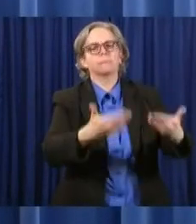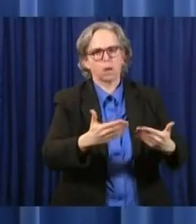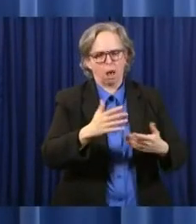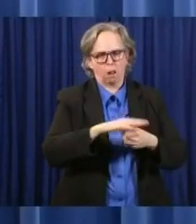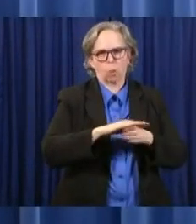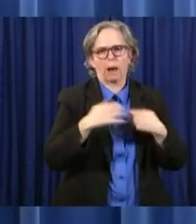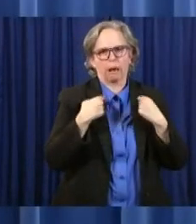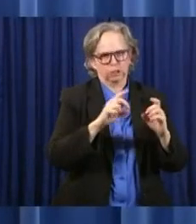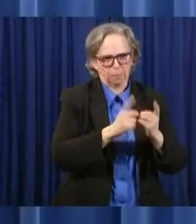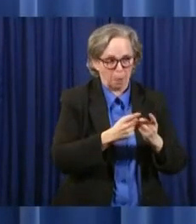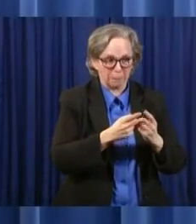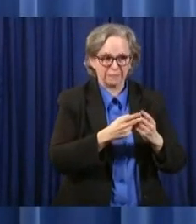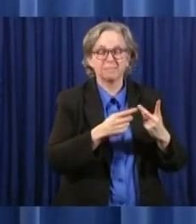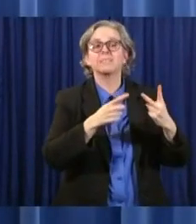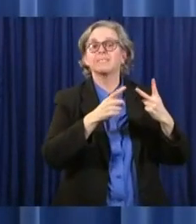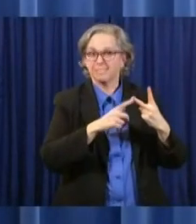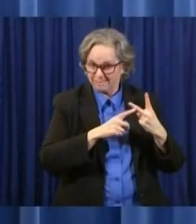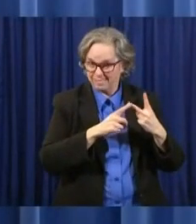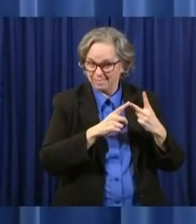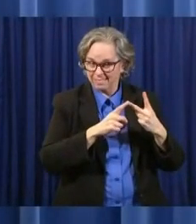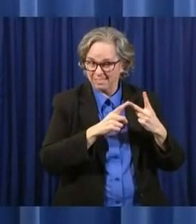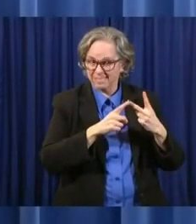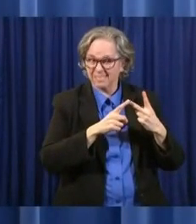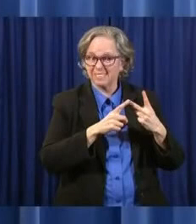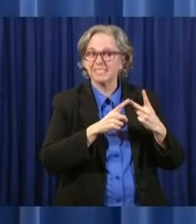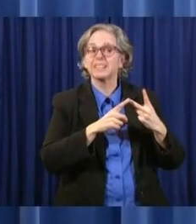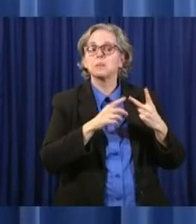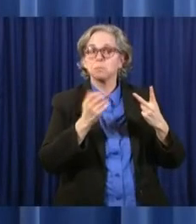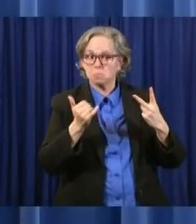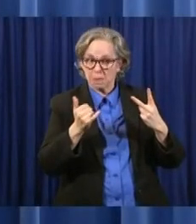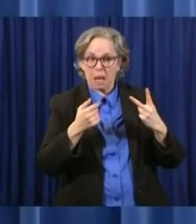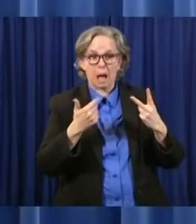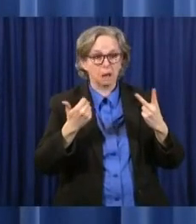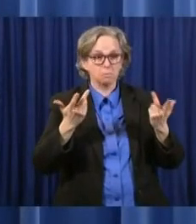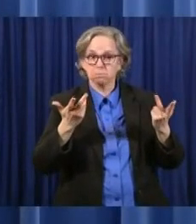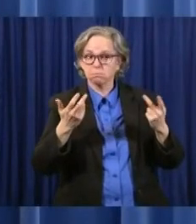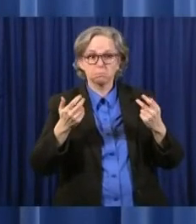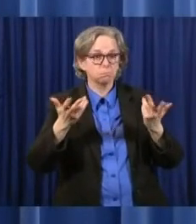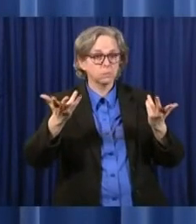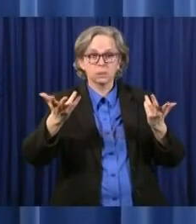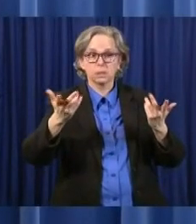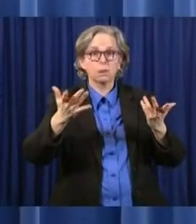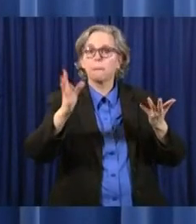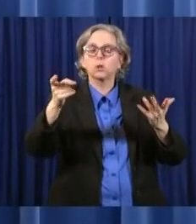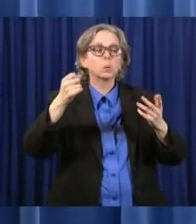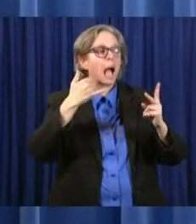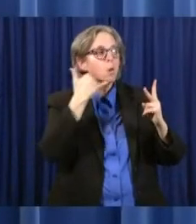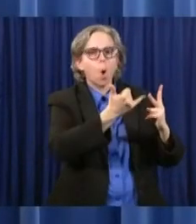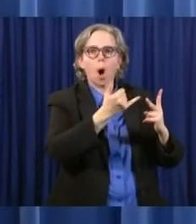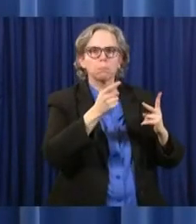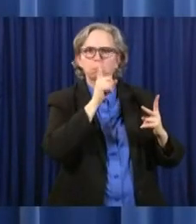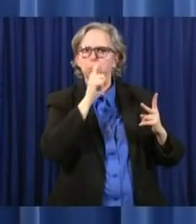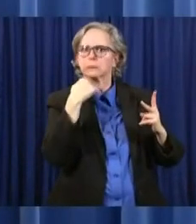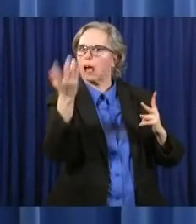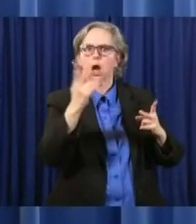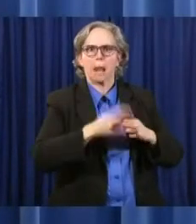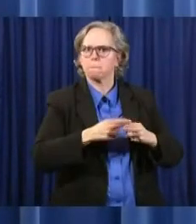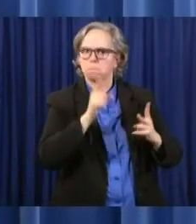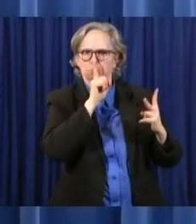And they can go and they can do that anonymously as well. So that's not the ideal.